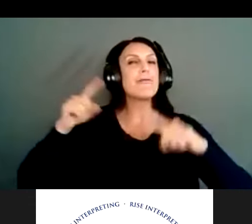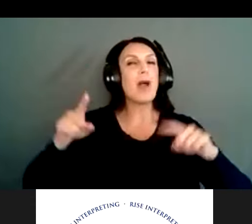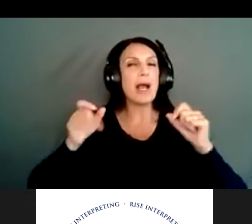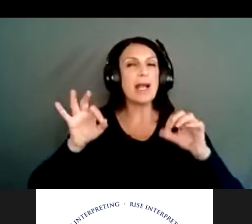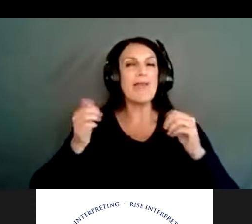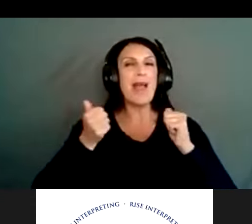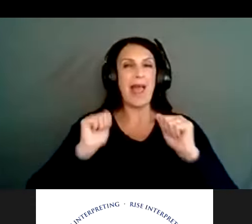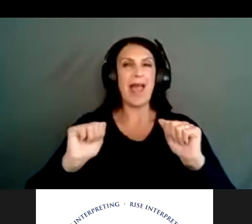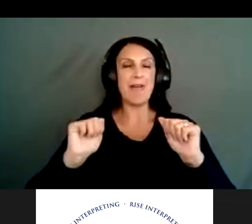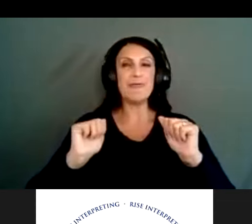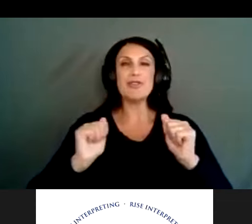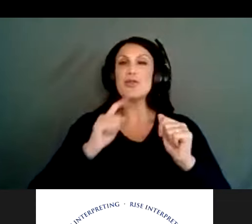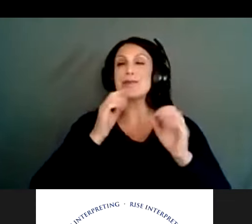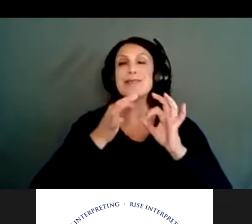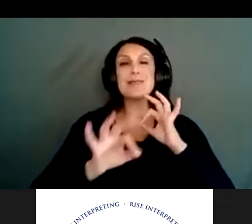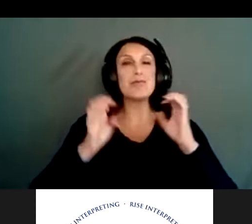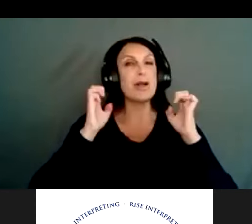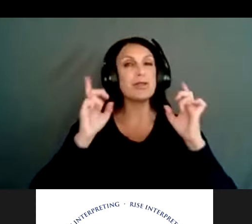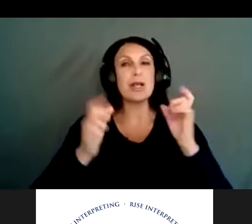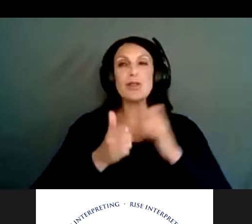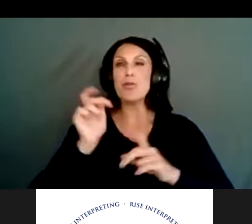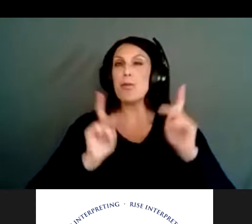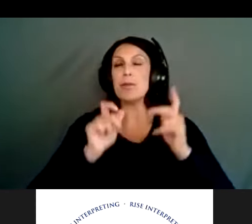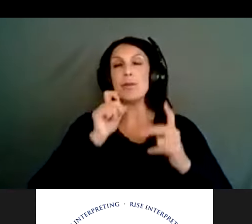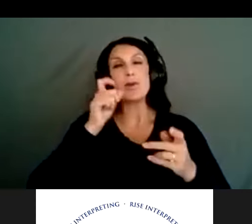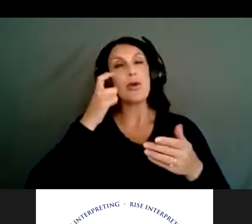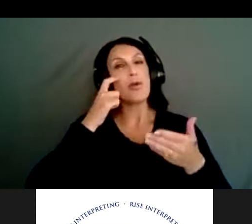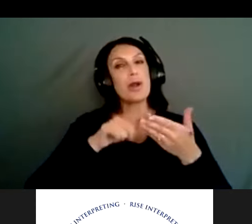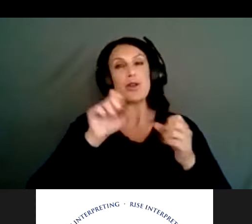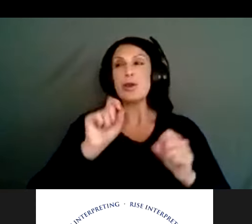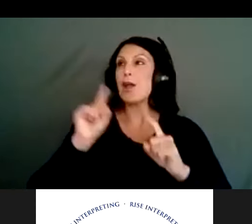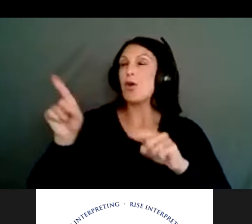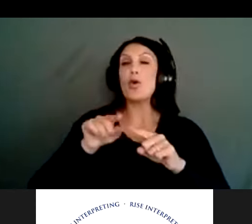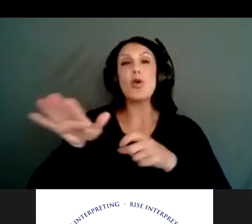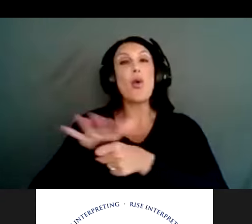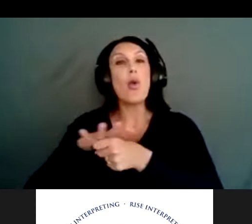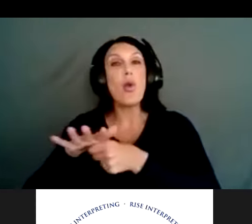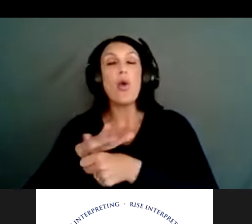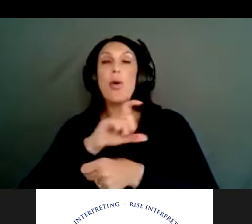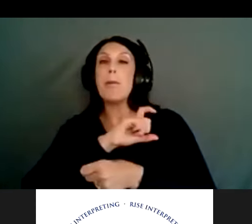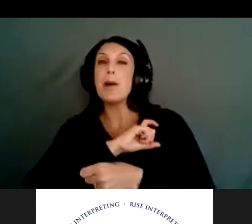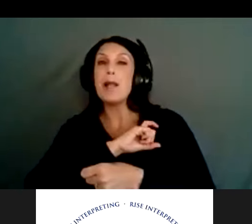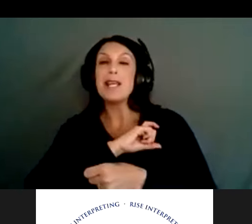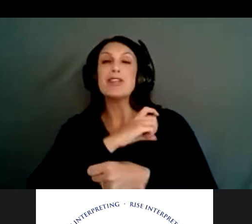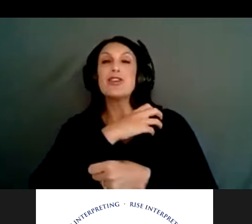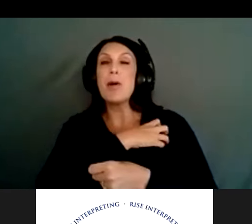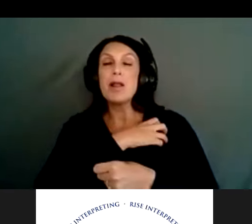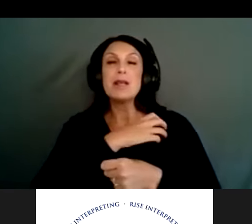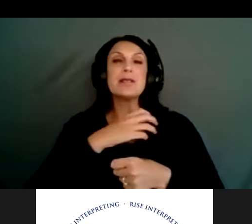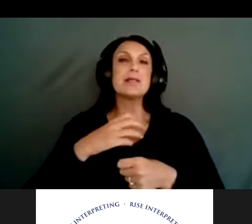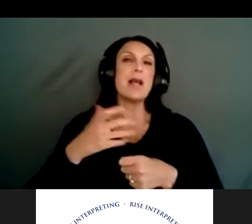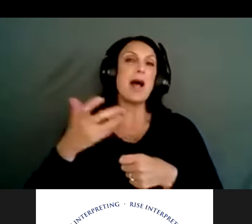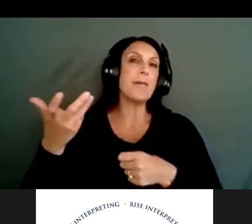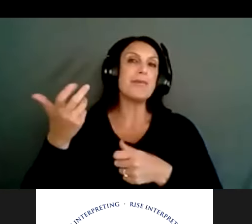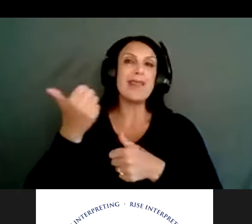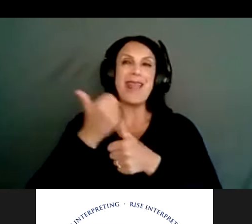You know, just simple education that most people don't realize, you can go to your local police station, sheriff's department. Almost every single one of